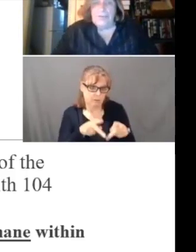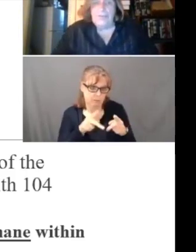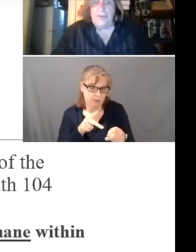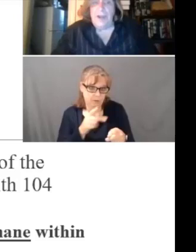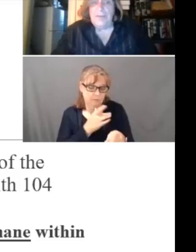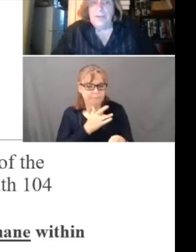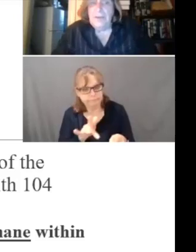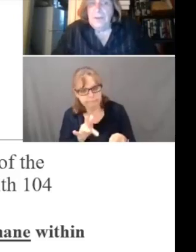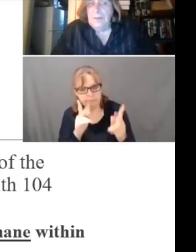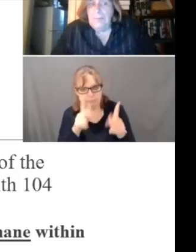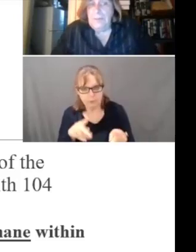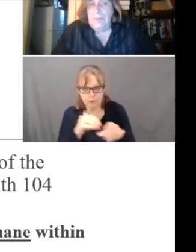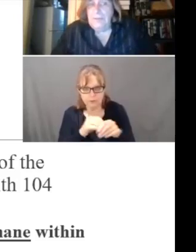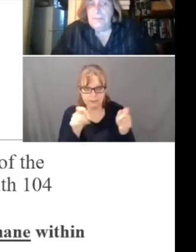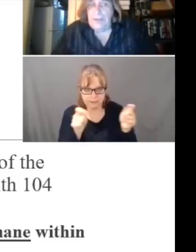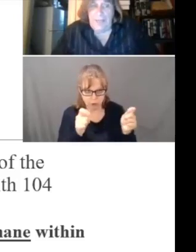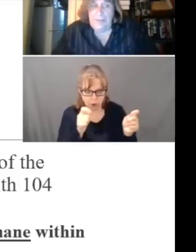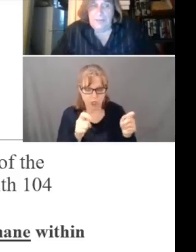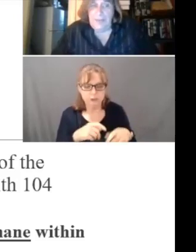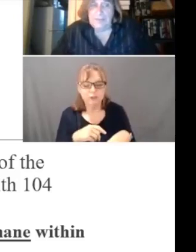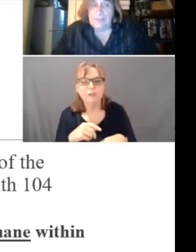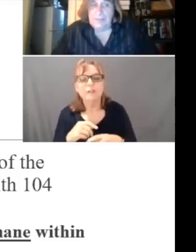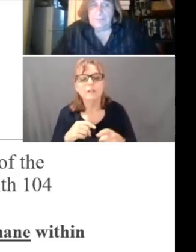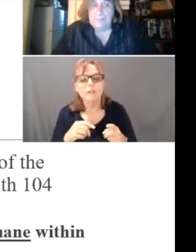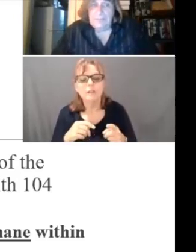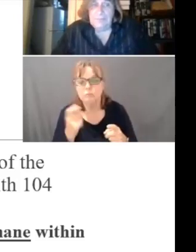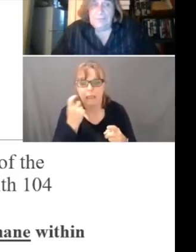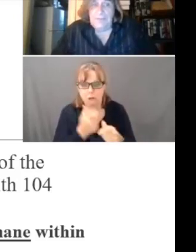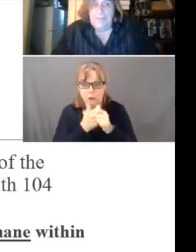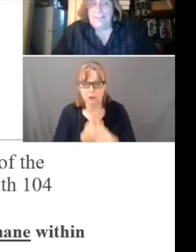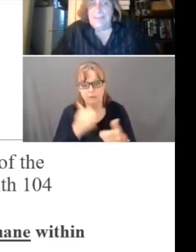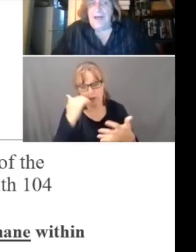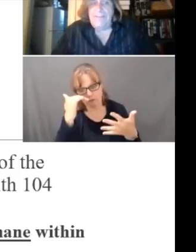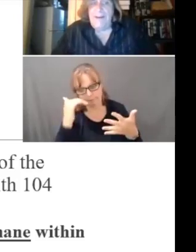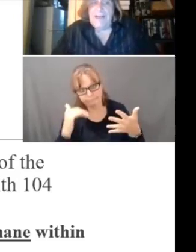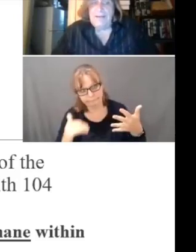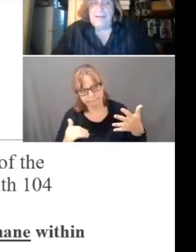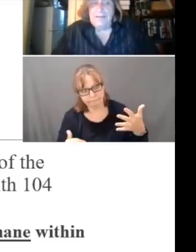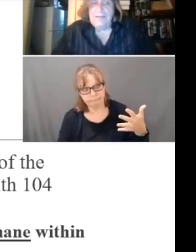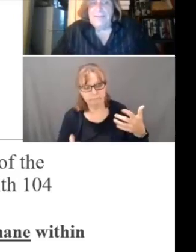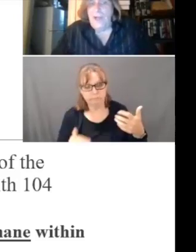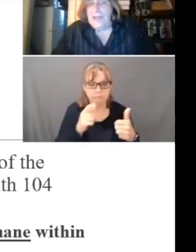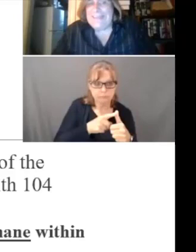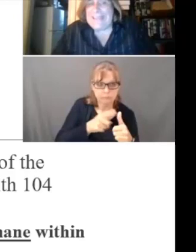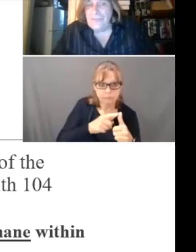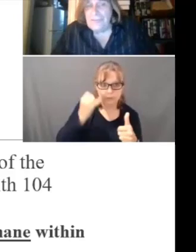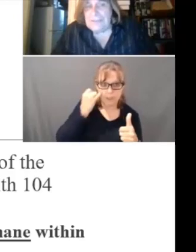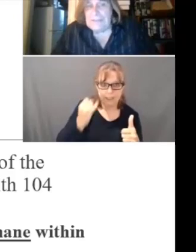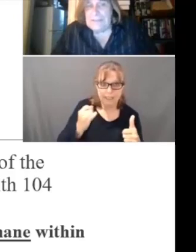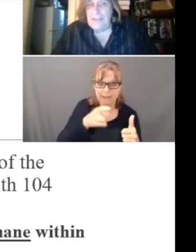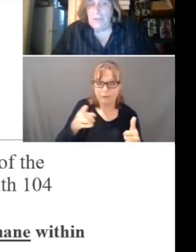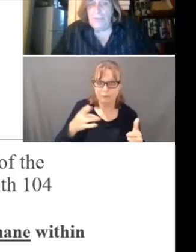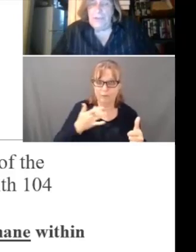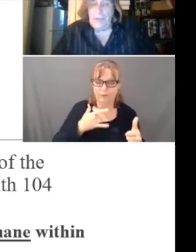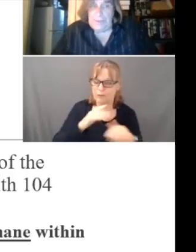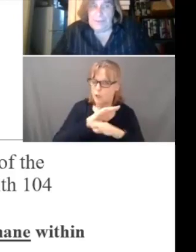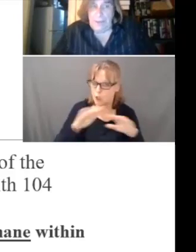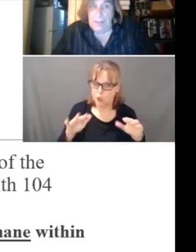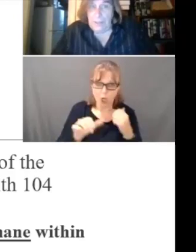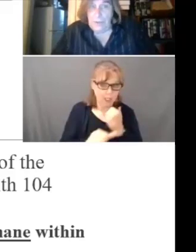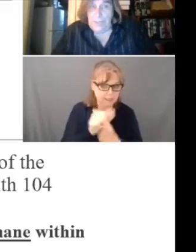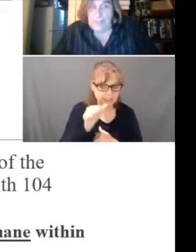the person in charge, well, they'll just go down this list. If they find that it's not dangerous, illegal, or